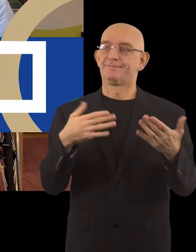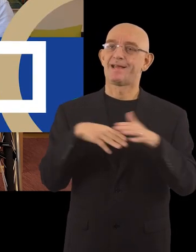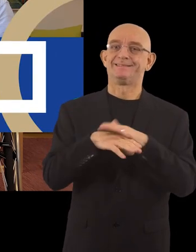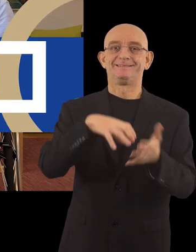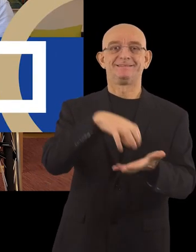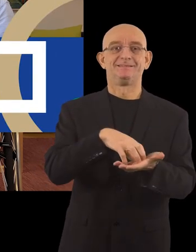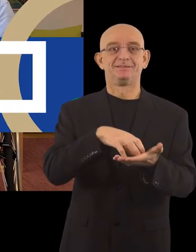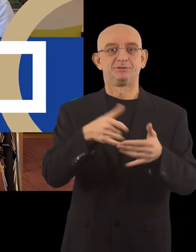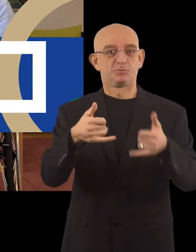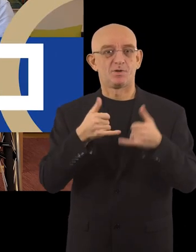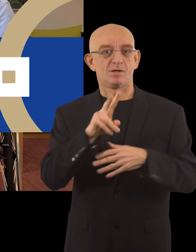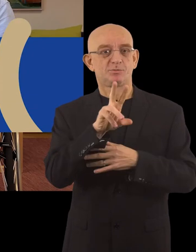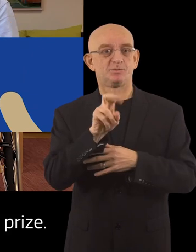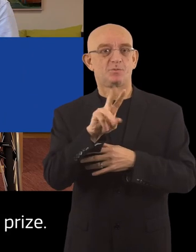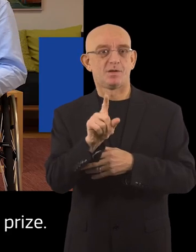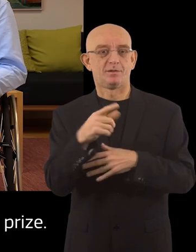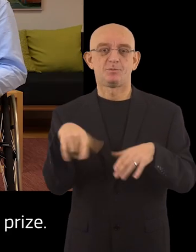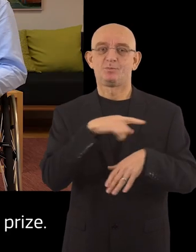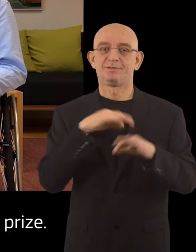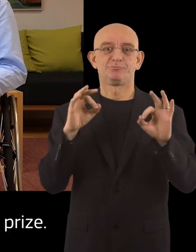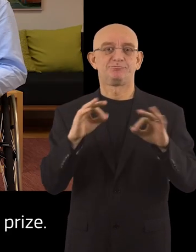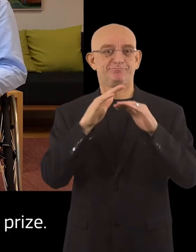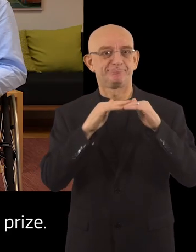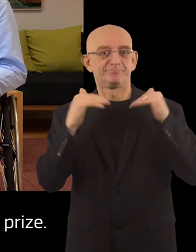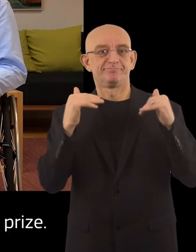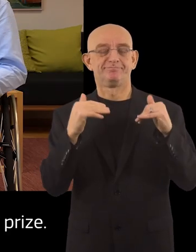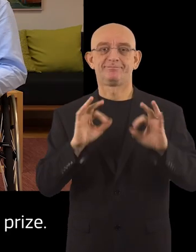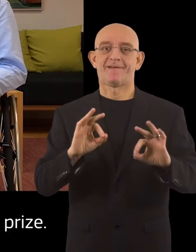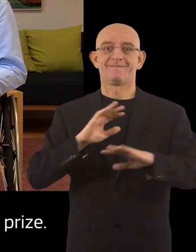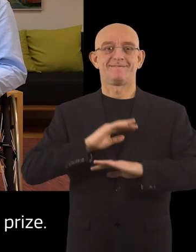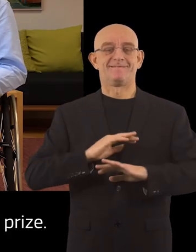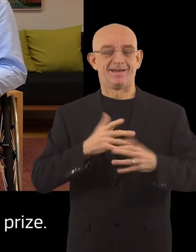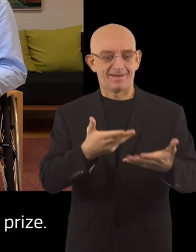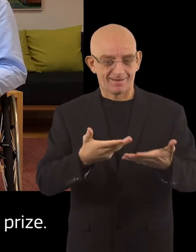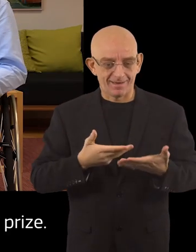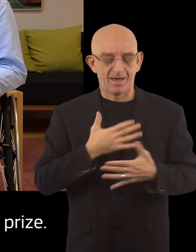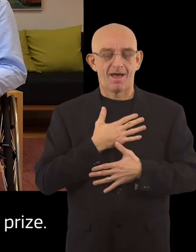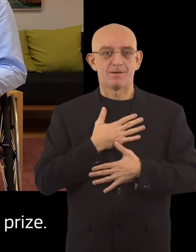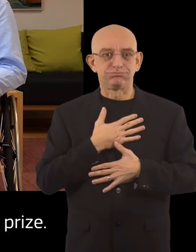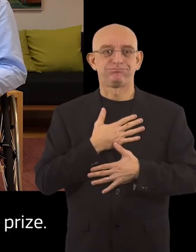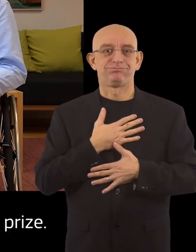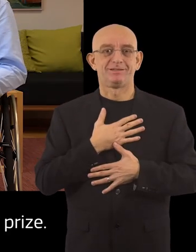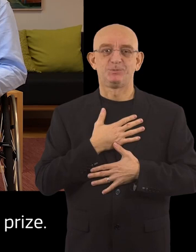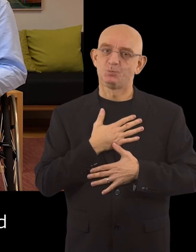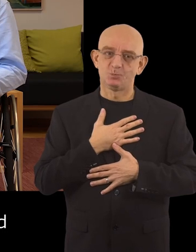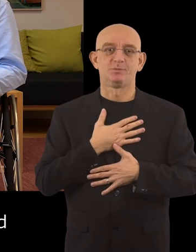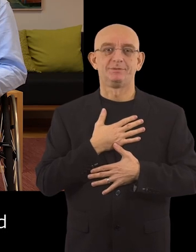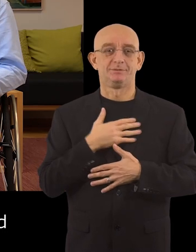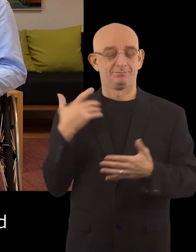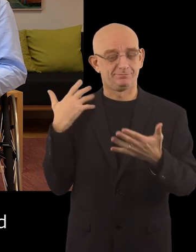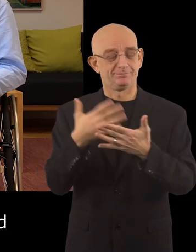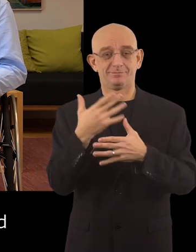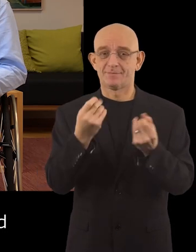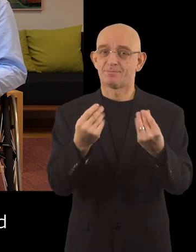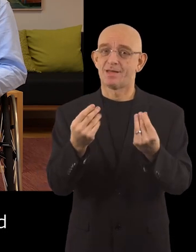Award 2021. Vi är så stolta och glada över att få denna utmärkelse. Under många